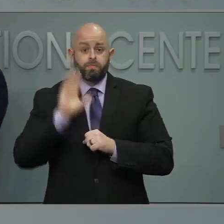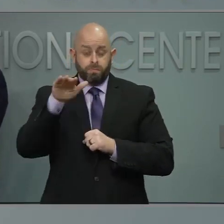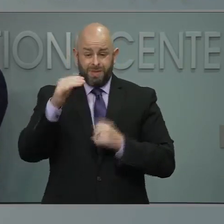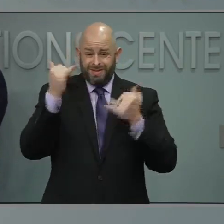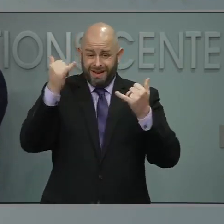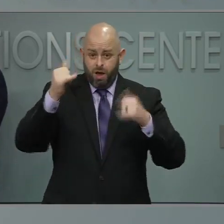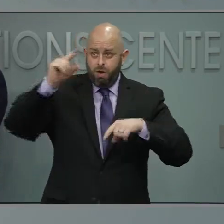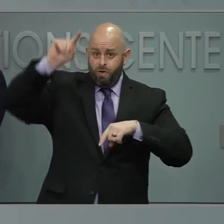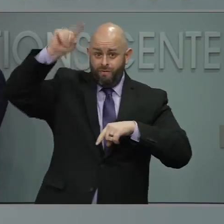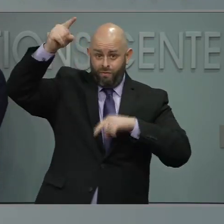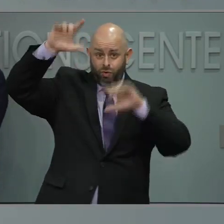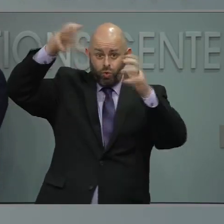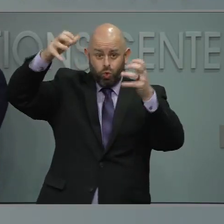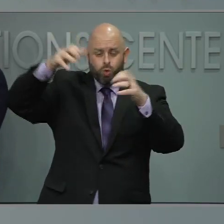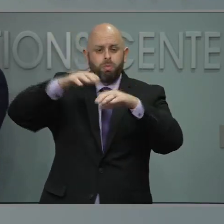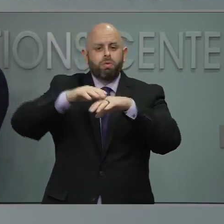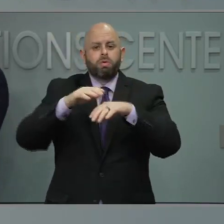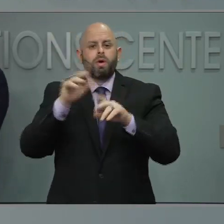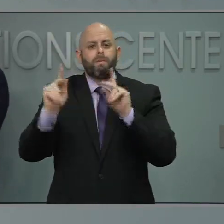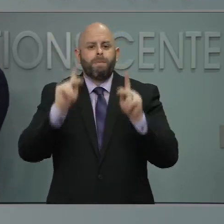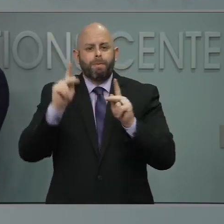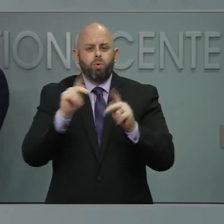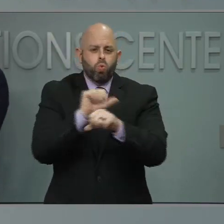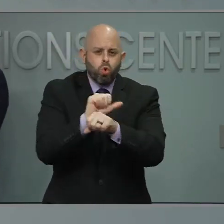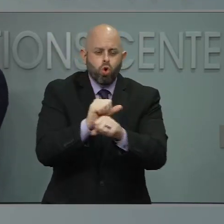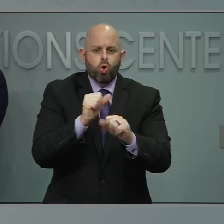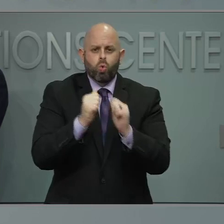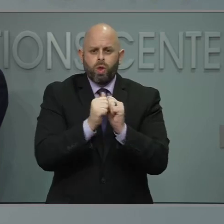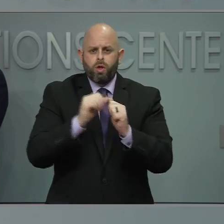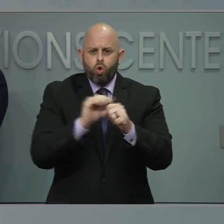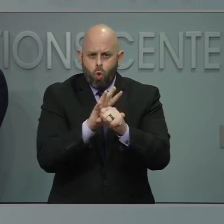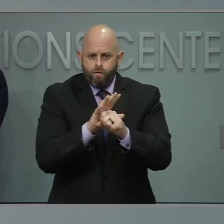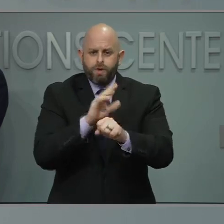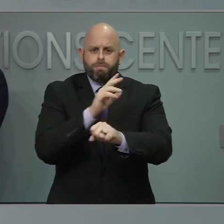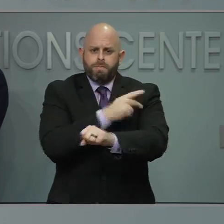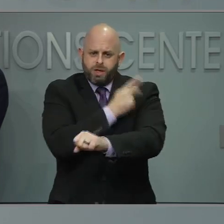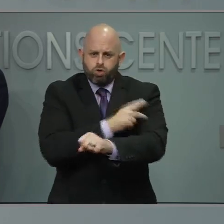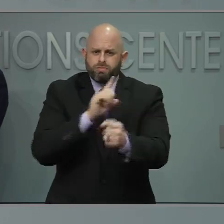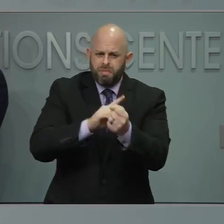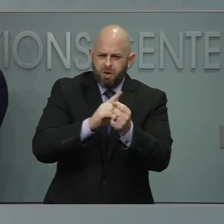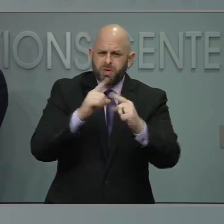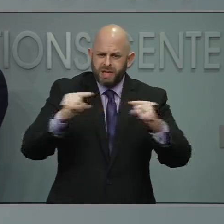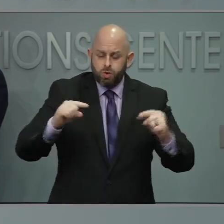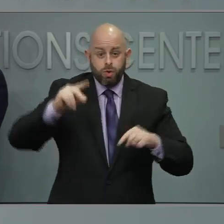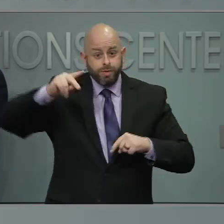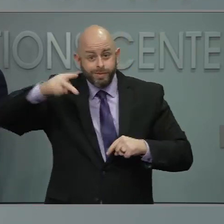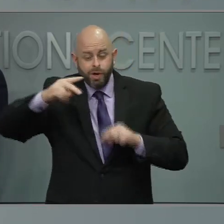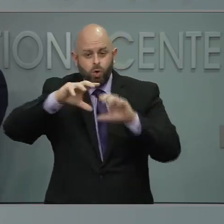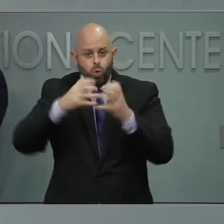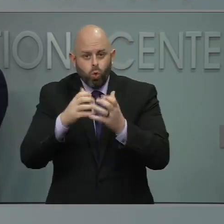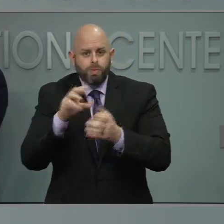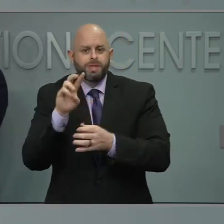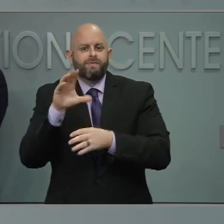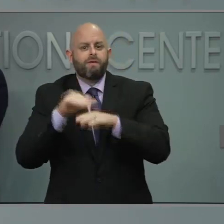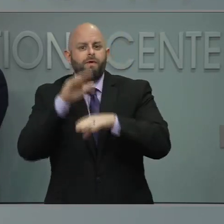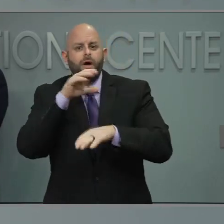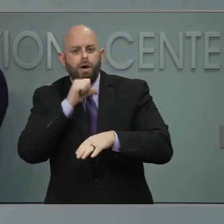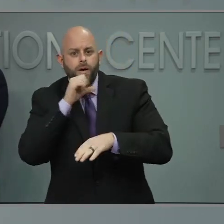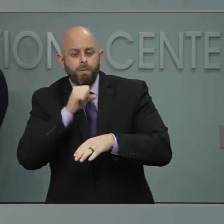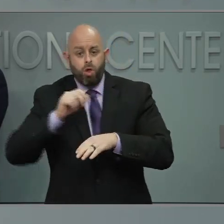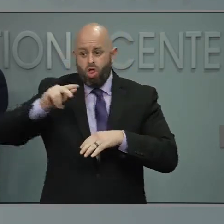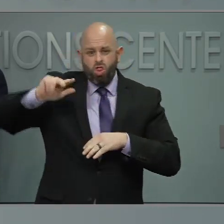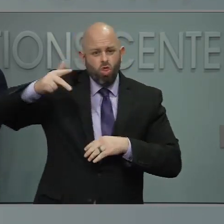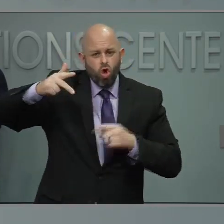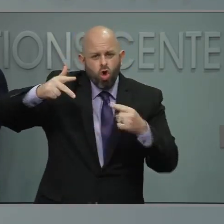those frontline workers? And are there any plans or talks right now of perhaps moving those